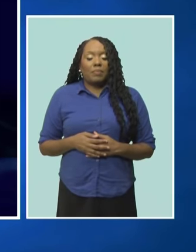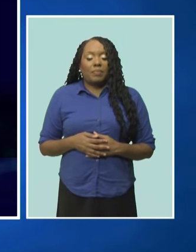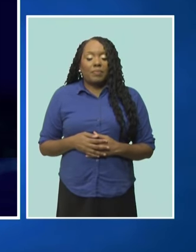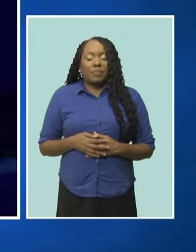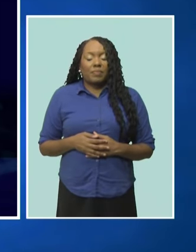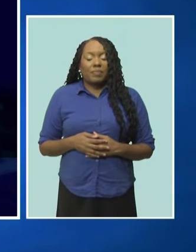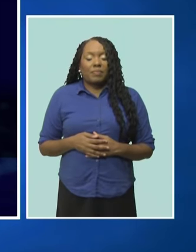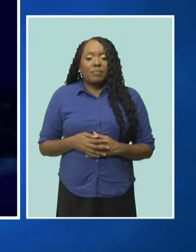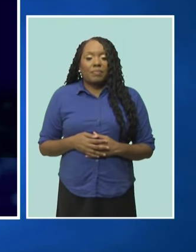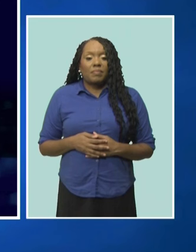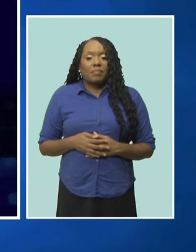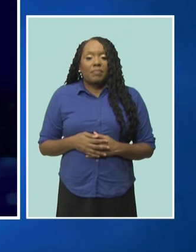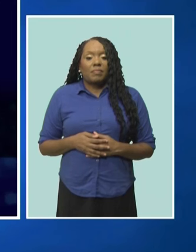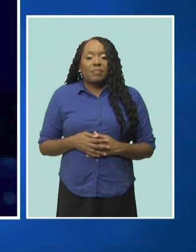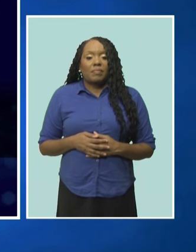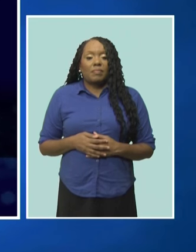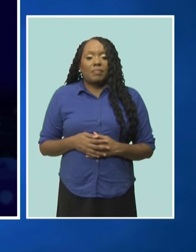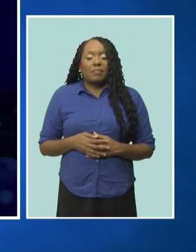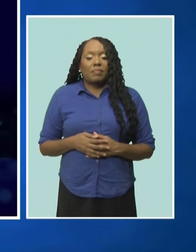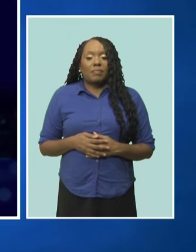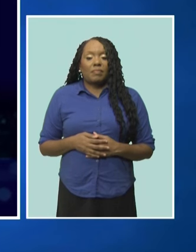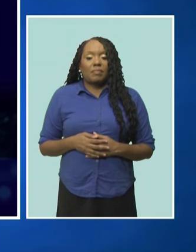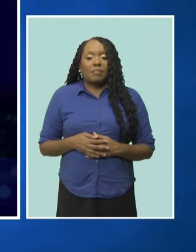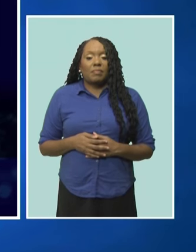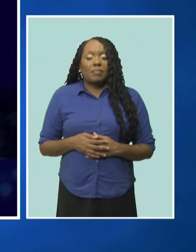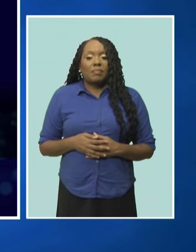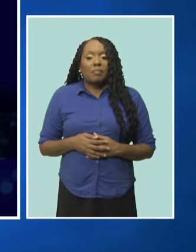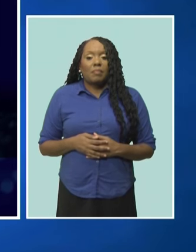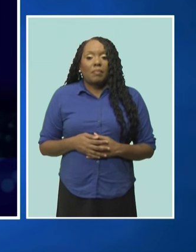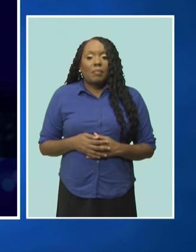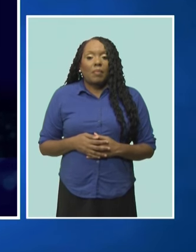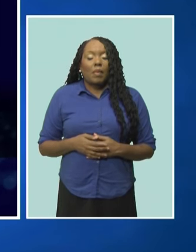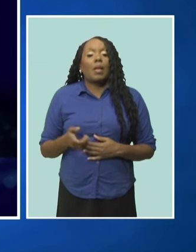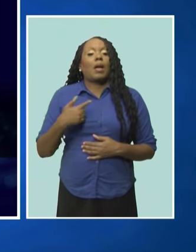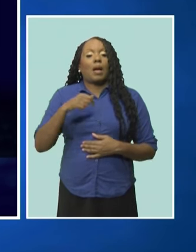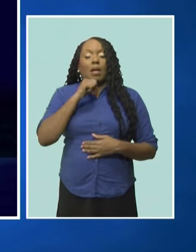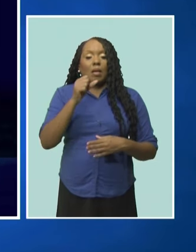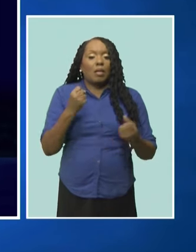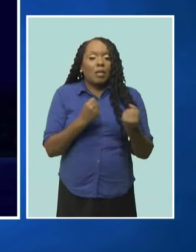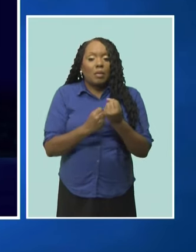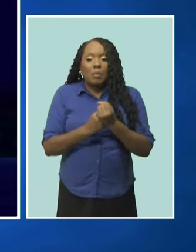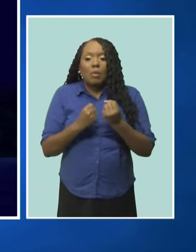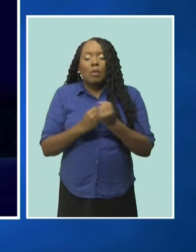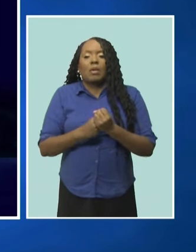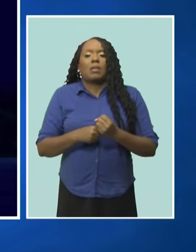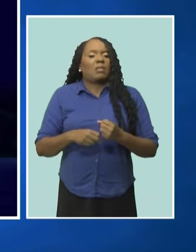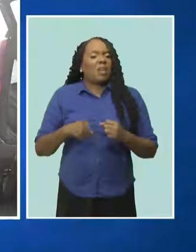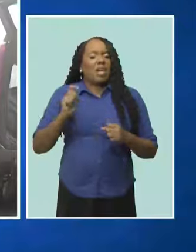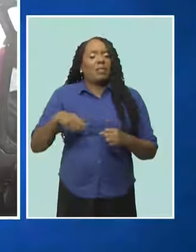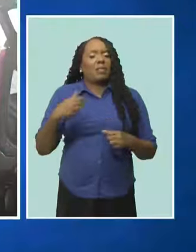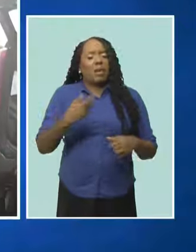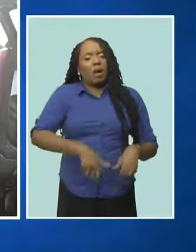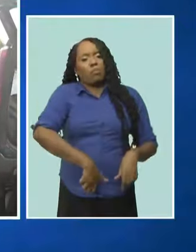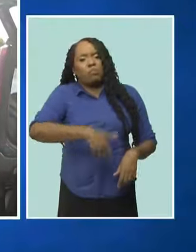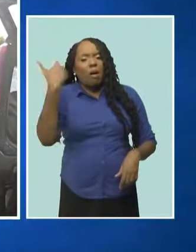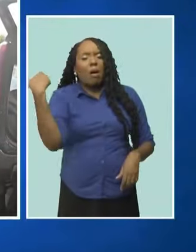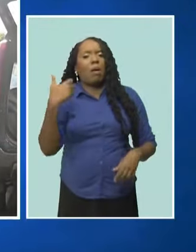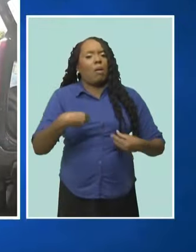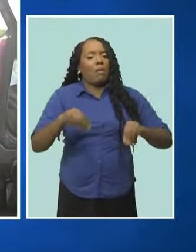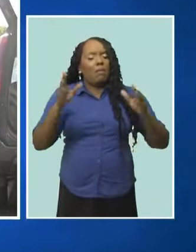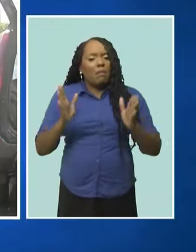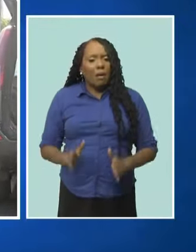people. Vendors are the people that deserve to be treated as such. I have issued no directive